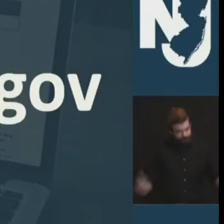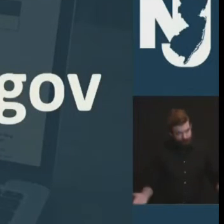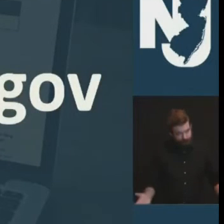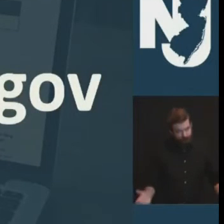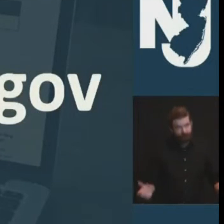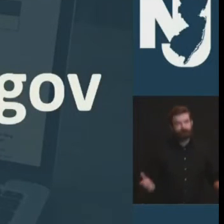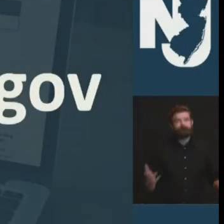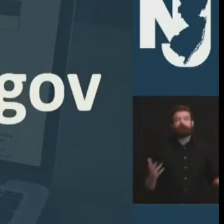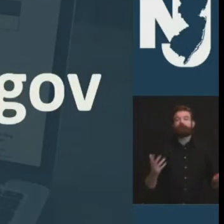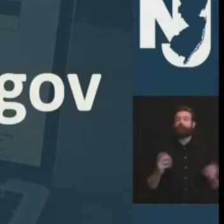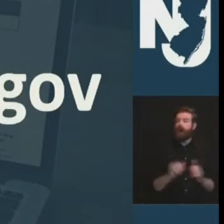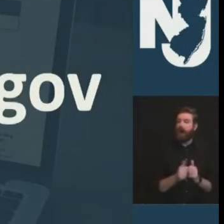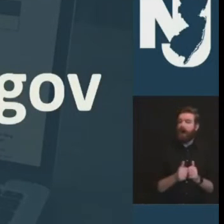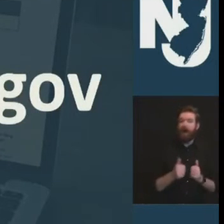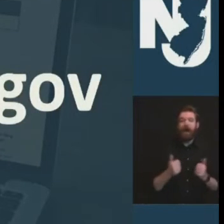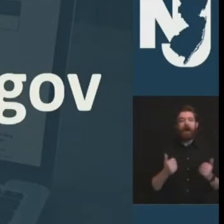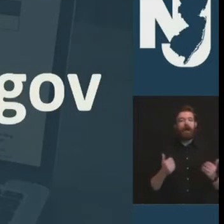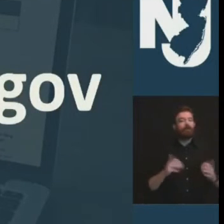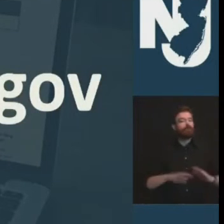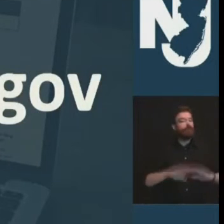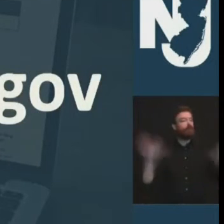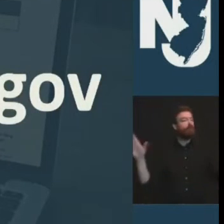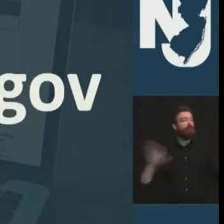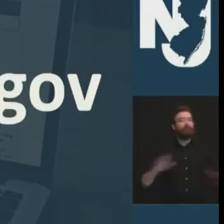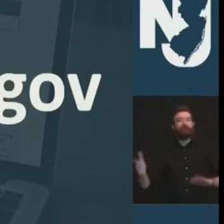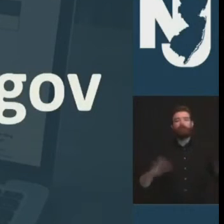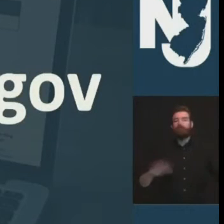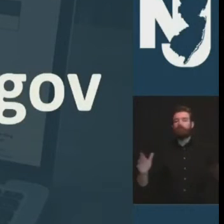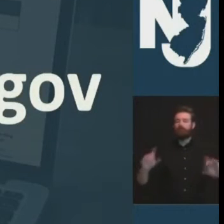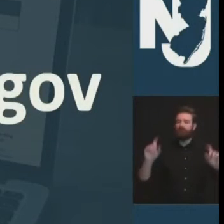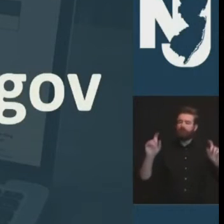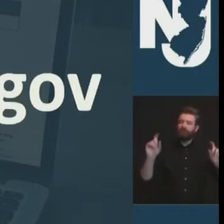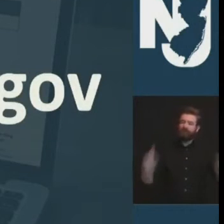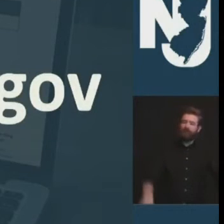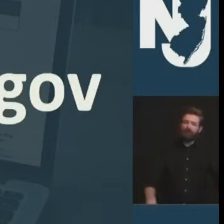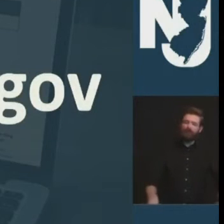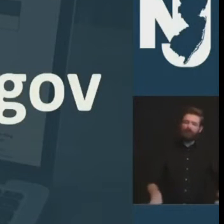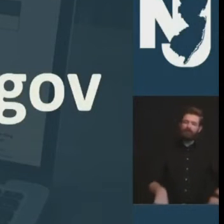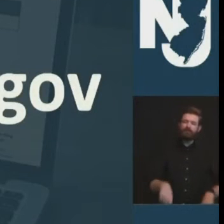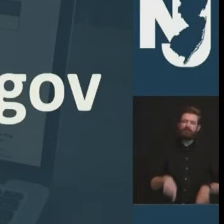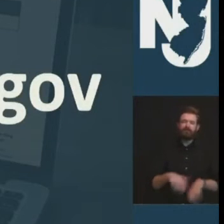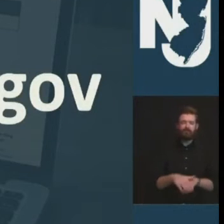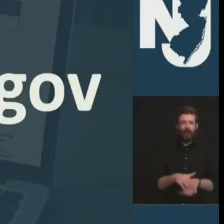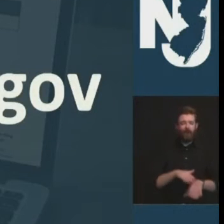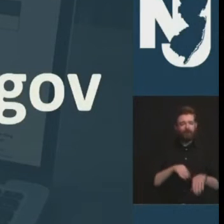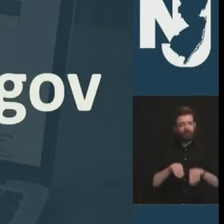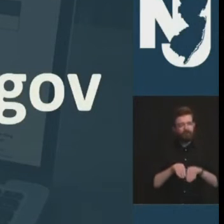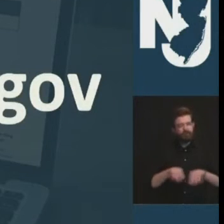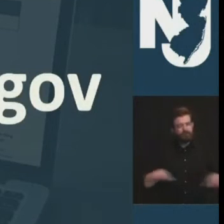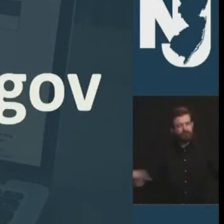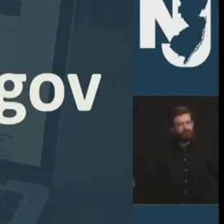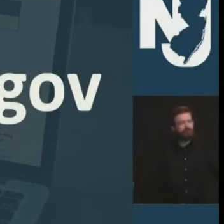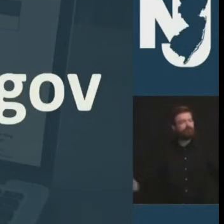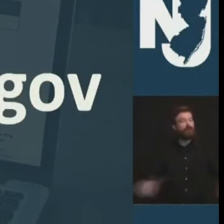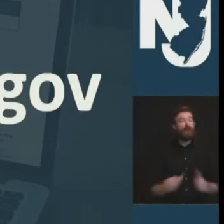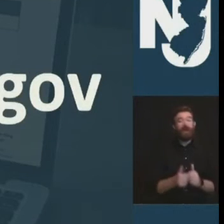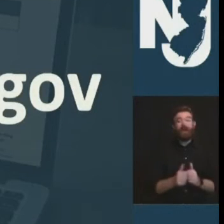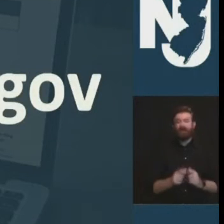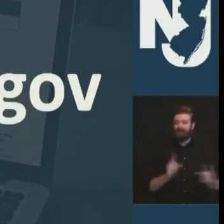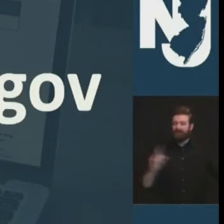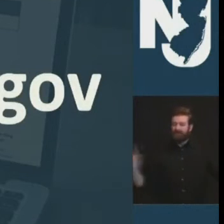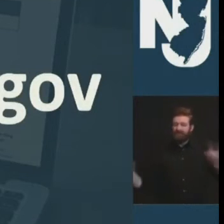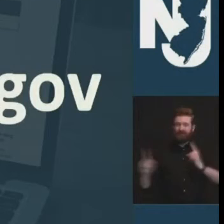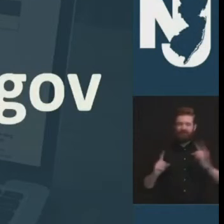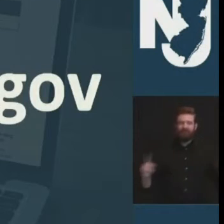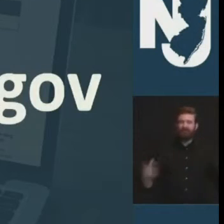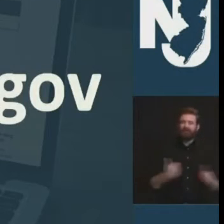keeping our social distances avoiding private indoor parties and making sure to wash our hands frequently with soap and